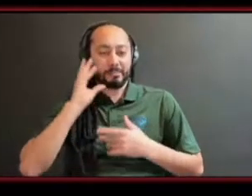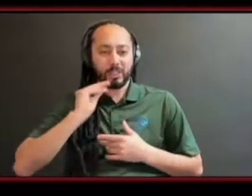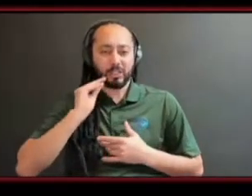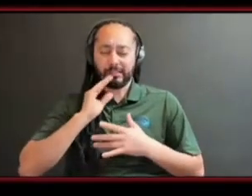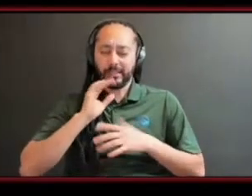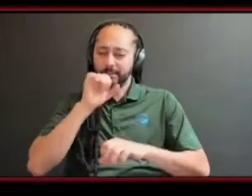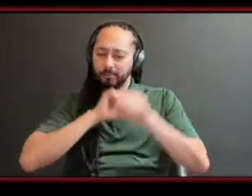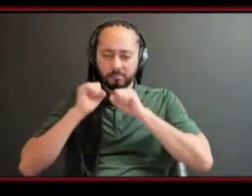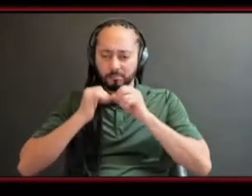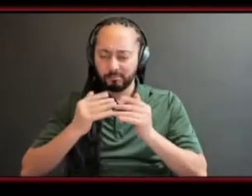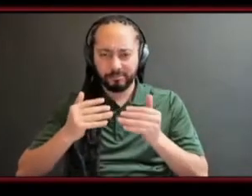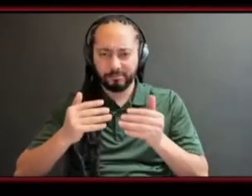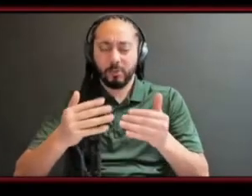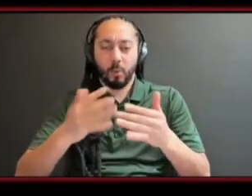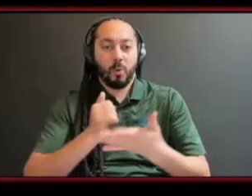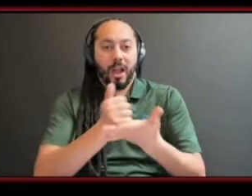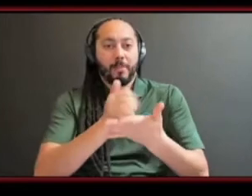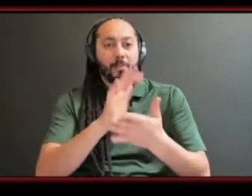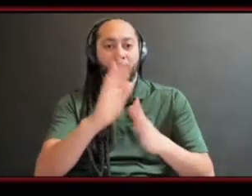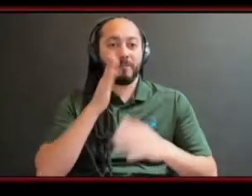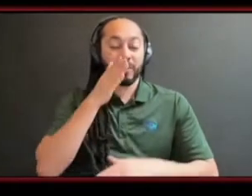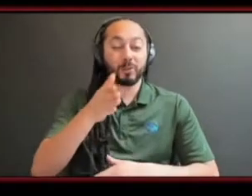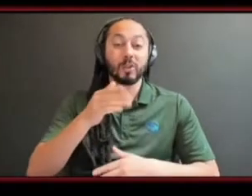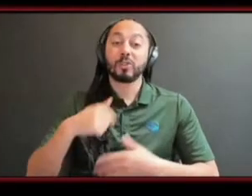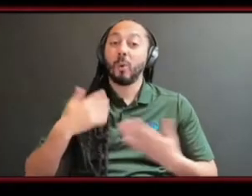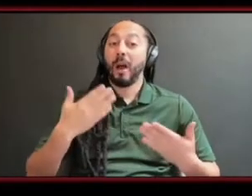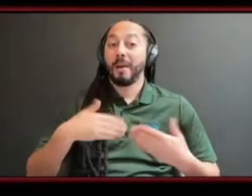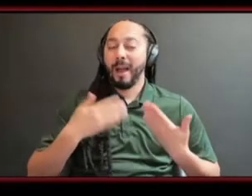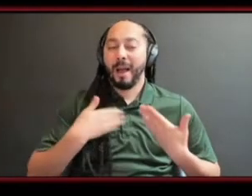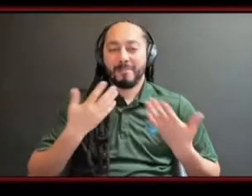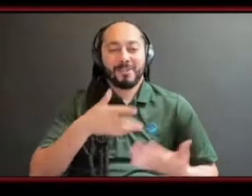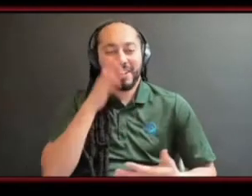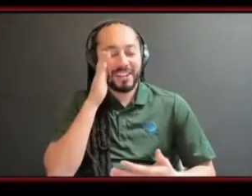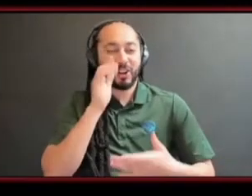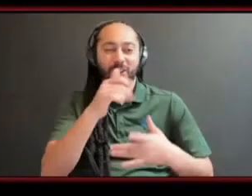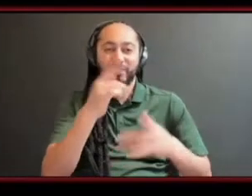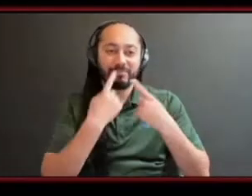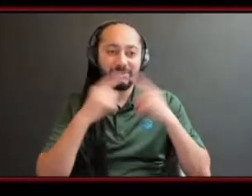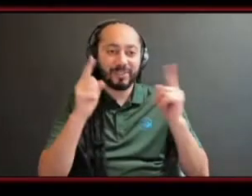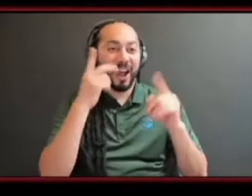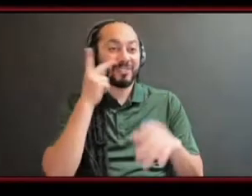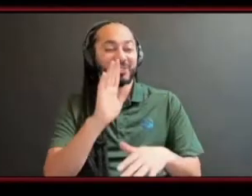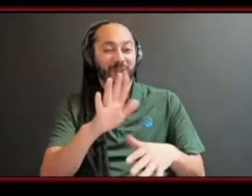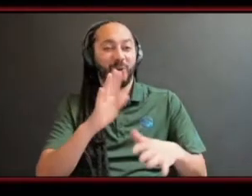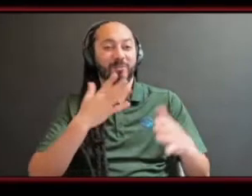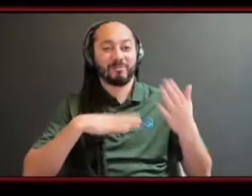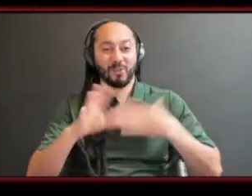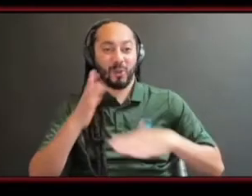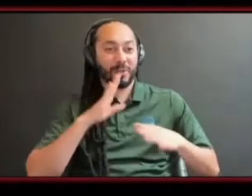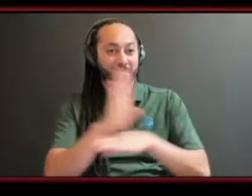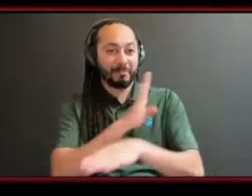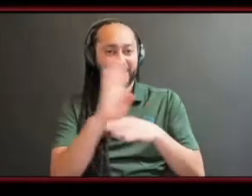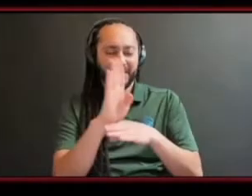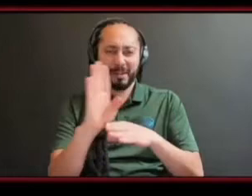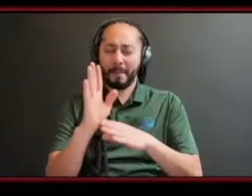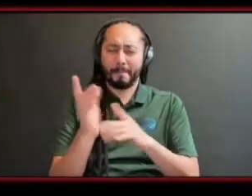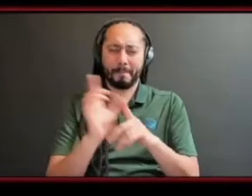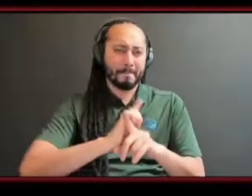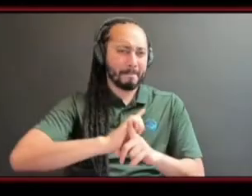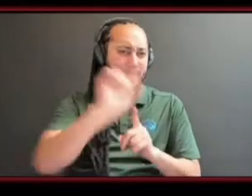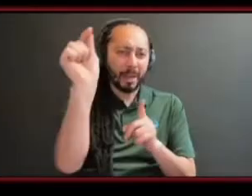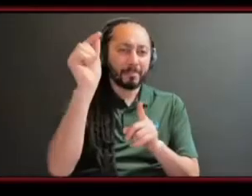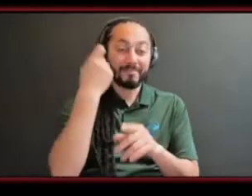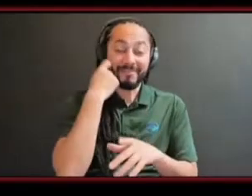you so i'm more than happy to hear that you know it's working out for you i've seen your business grow in the last two years exponentially so uh